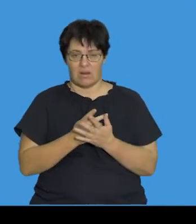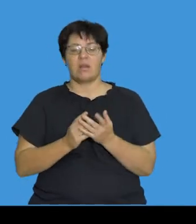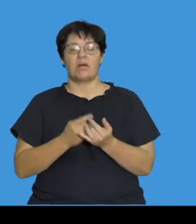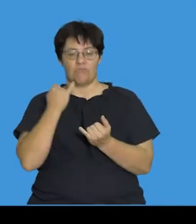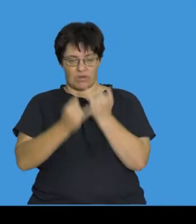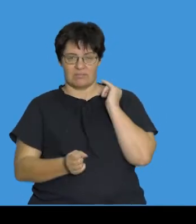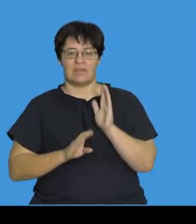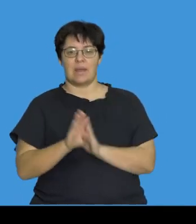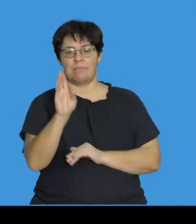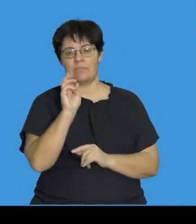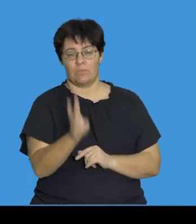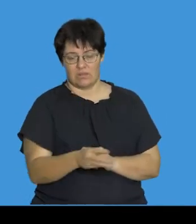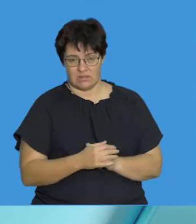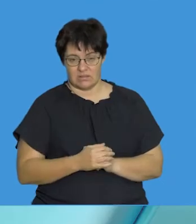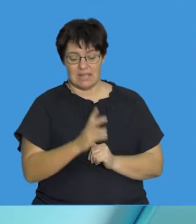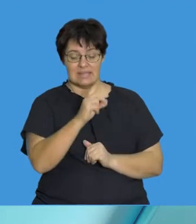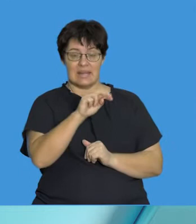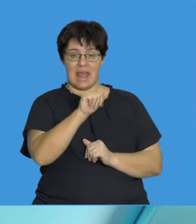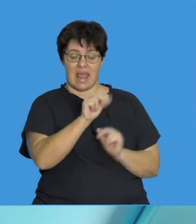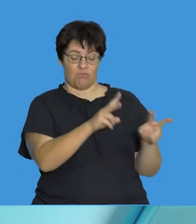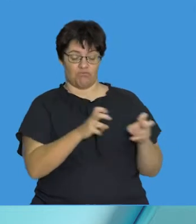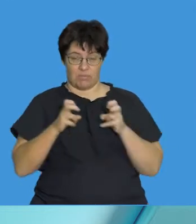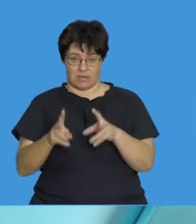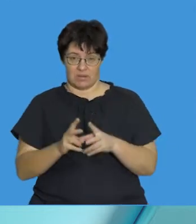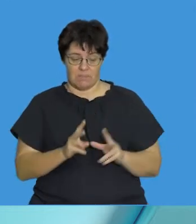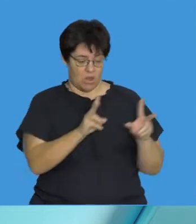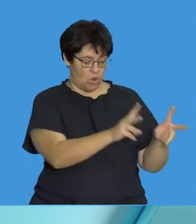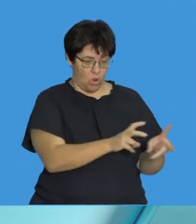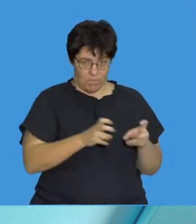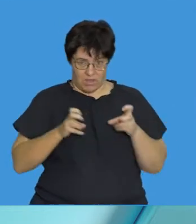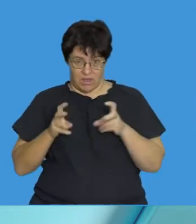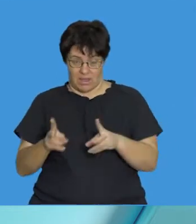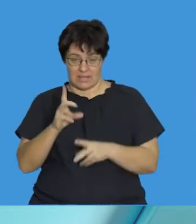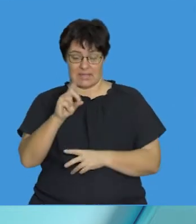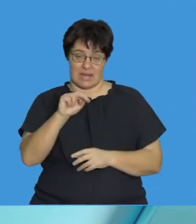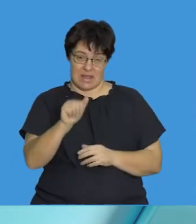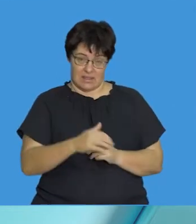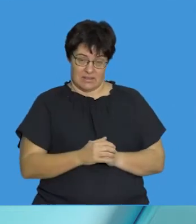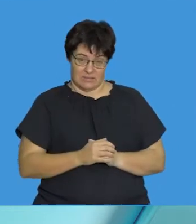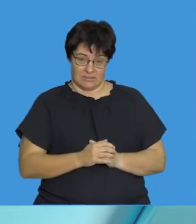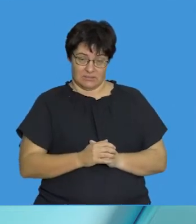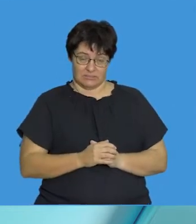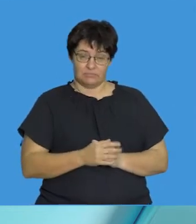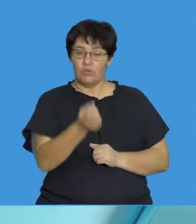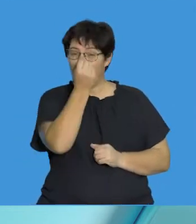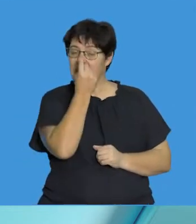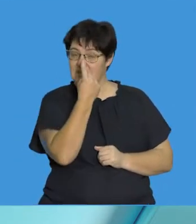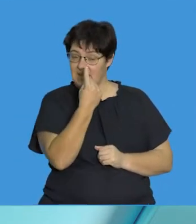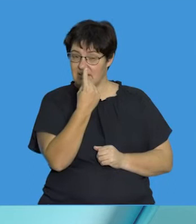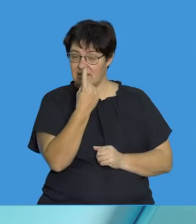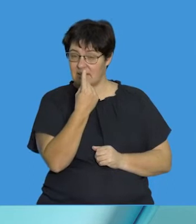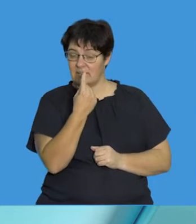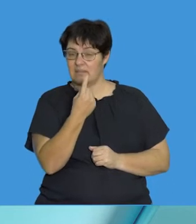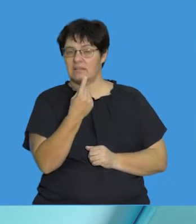understand what DNA replication is. DNA replication is a process of copying DNA. And if you go back to understanding that we